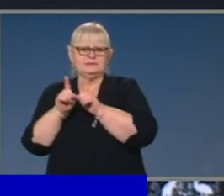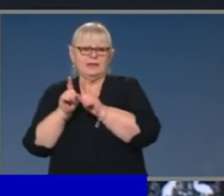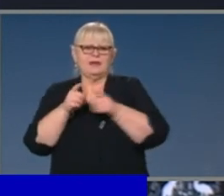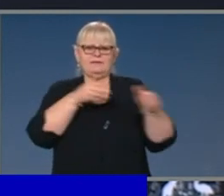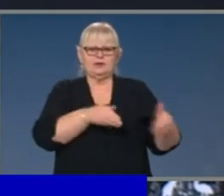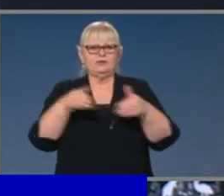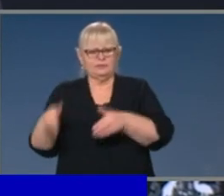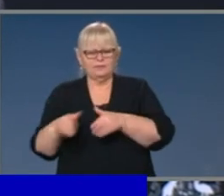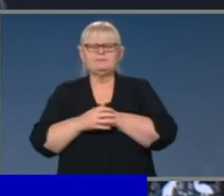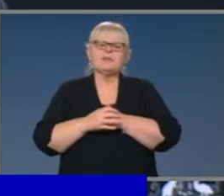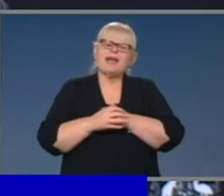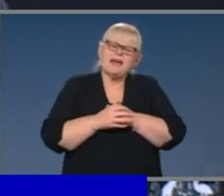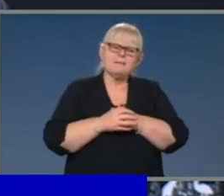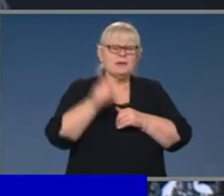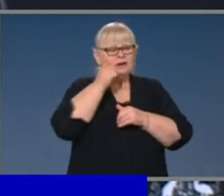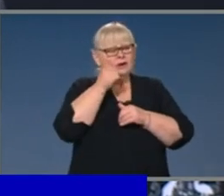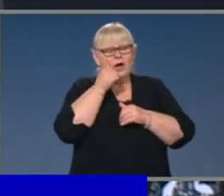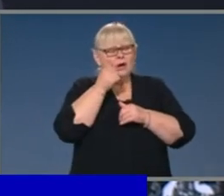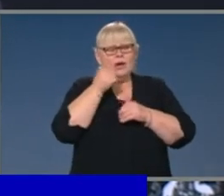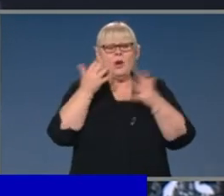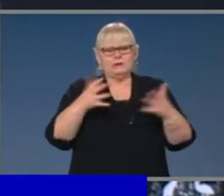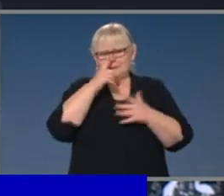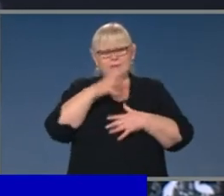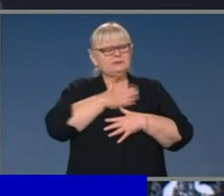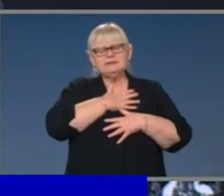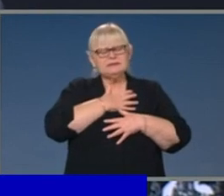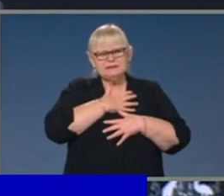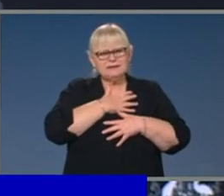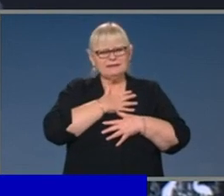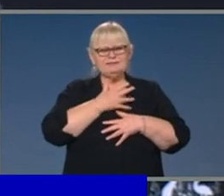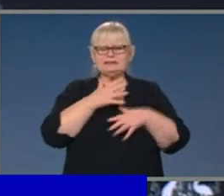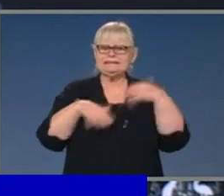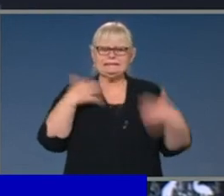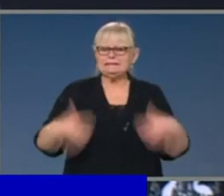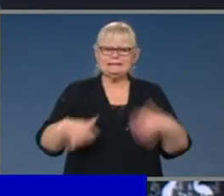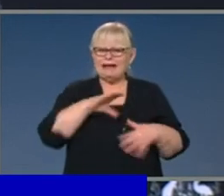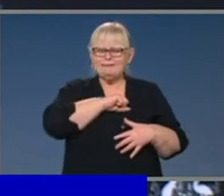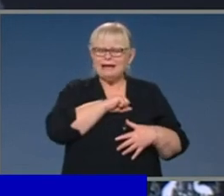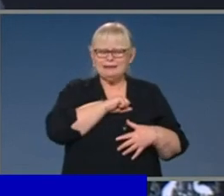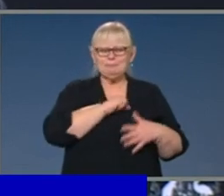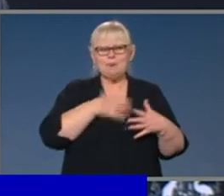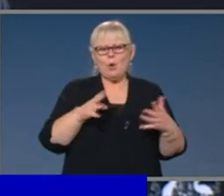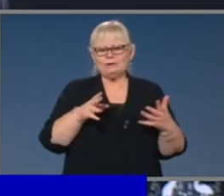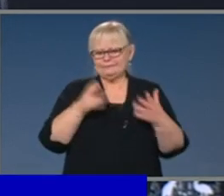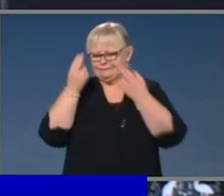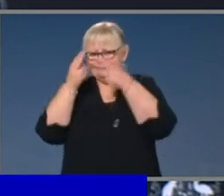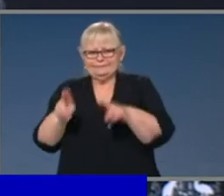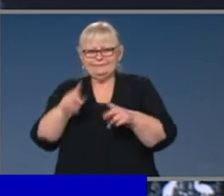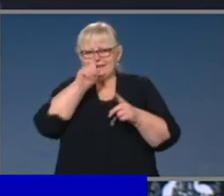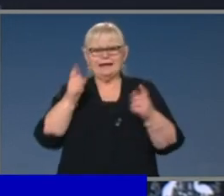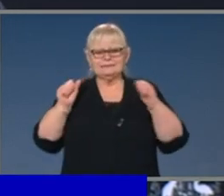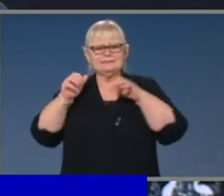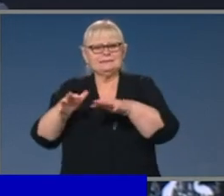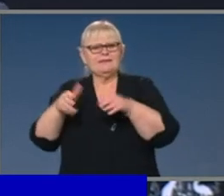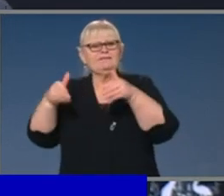know, an issue that has caused great heartache across the community. And I think we've all shared that. And I think that will be a very welcome change.